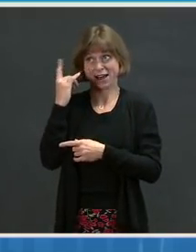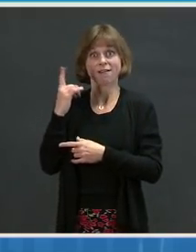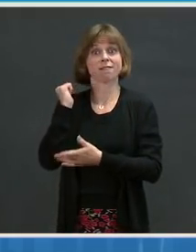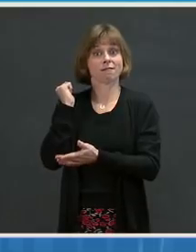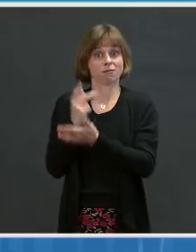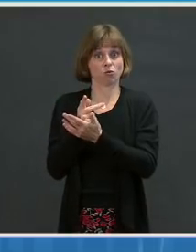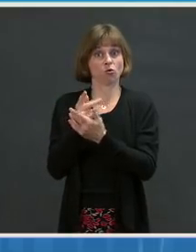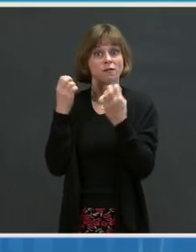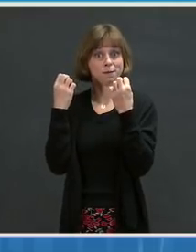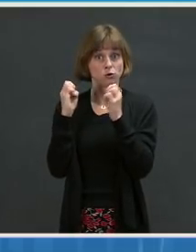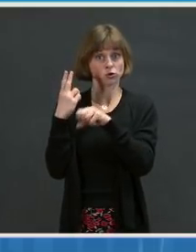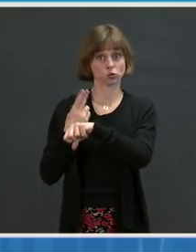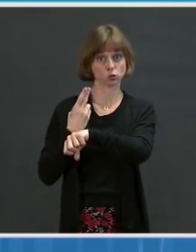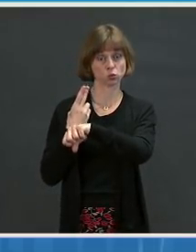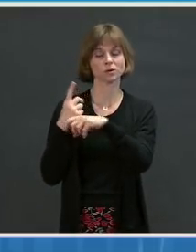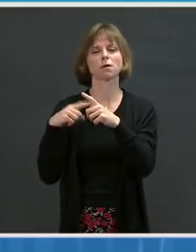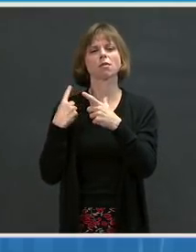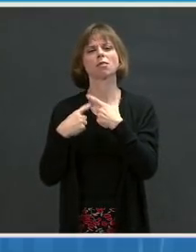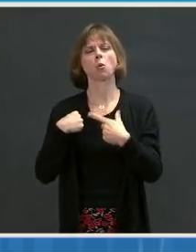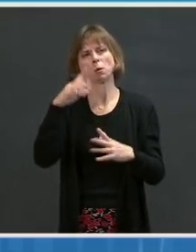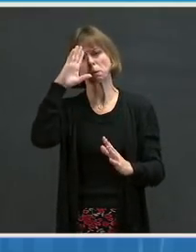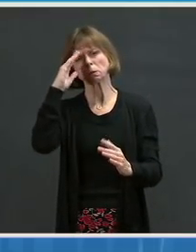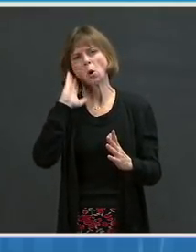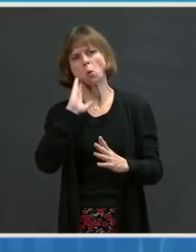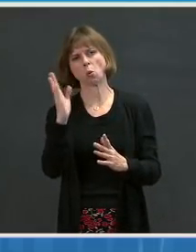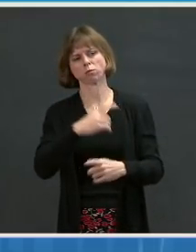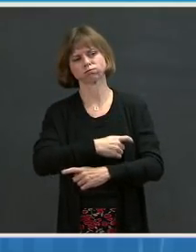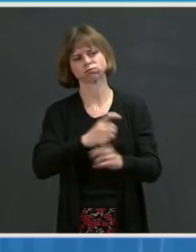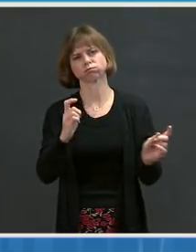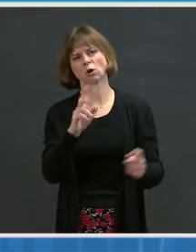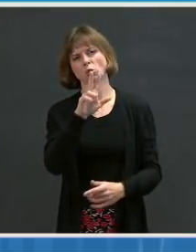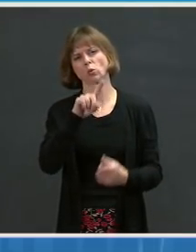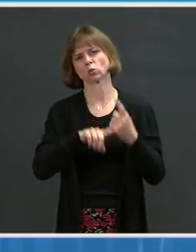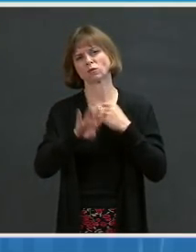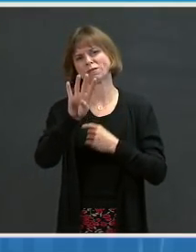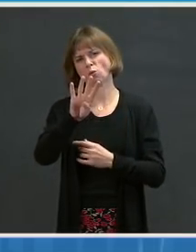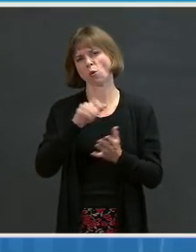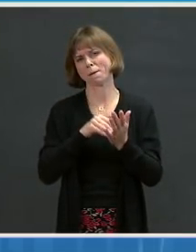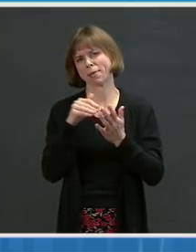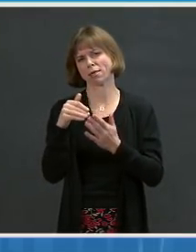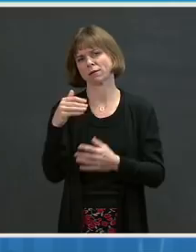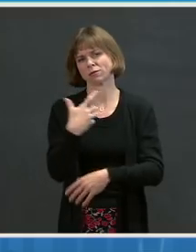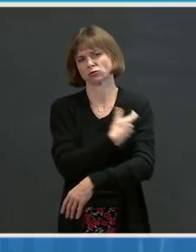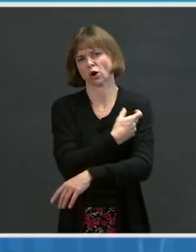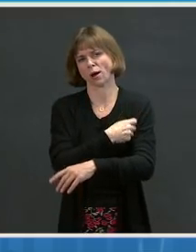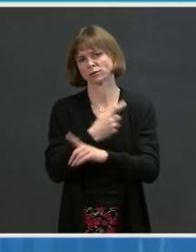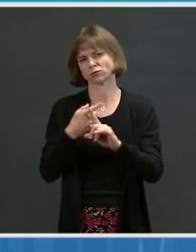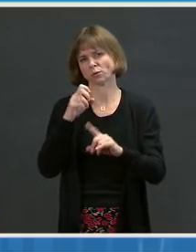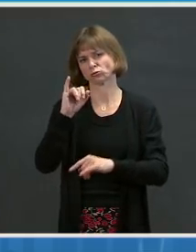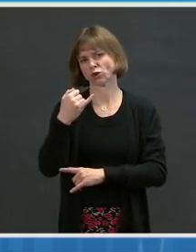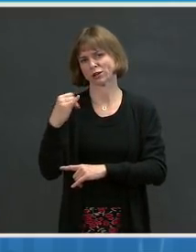we anticipate allocating three to four million doses of Johnson & Johnson vaccine next week.